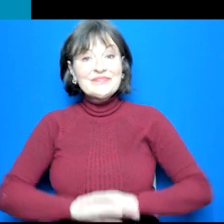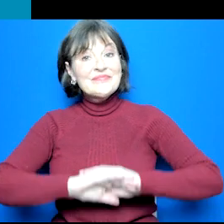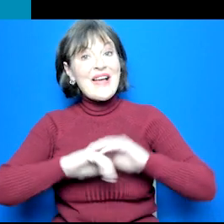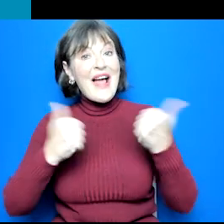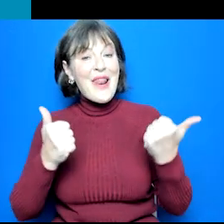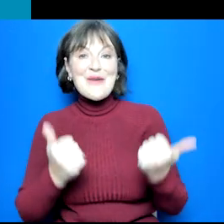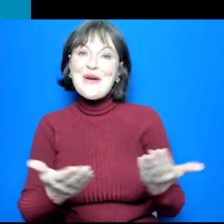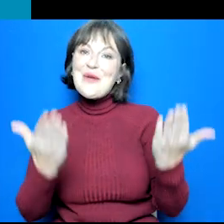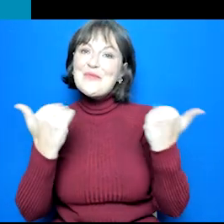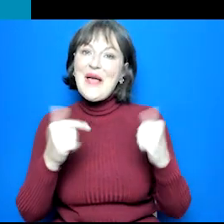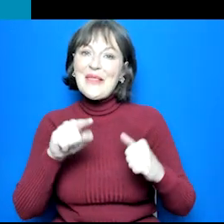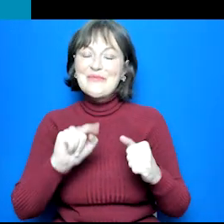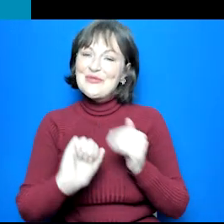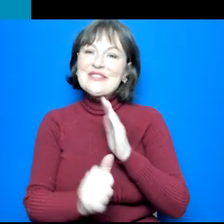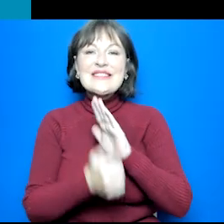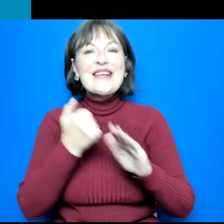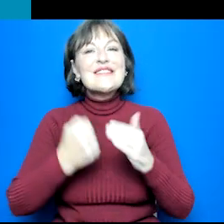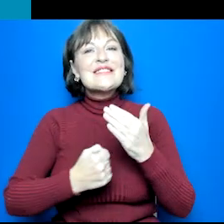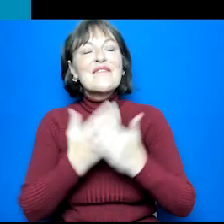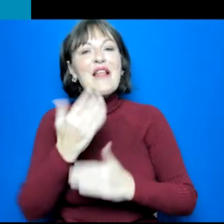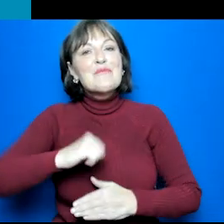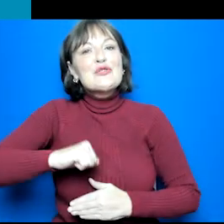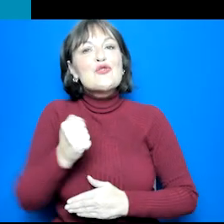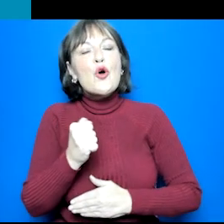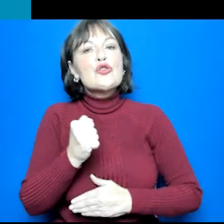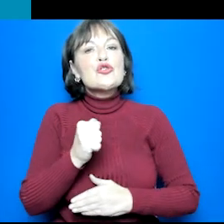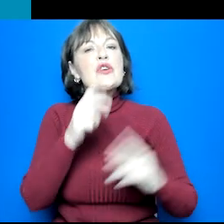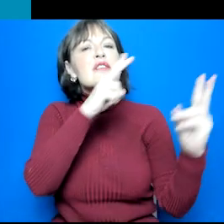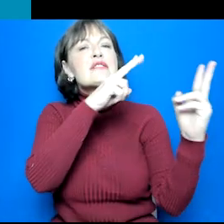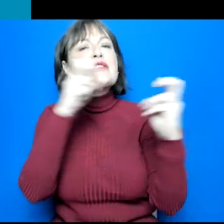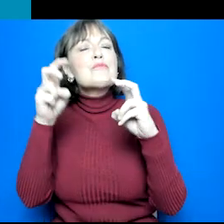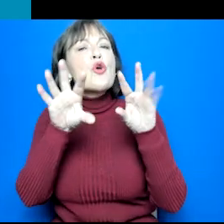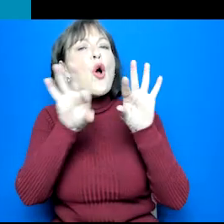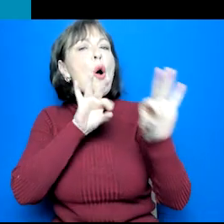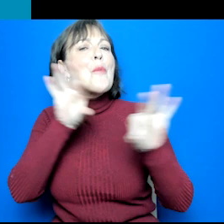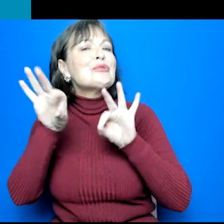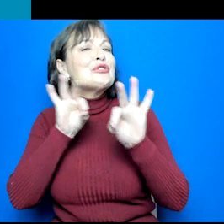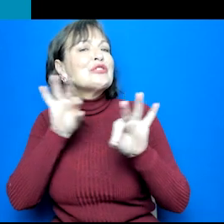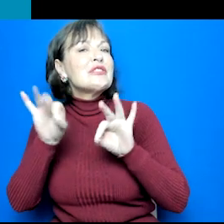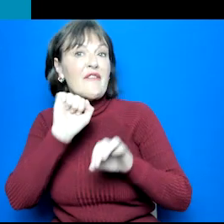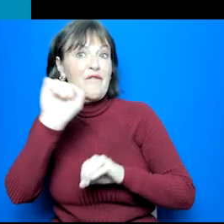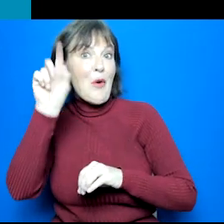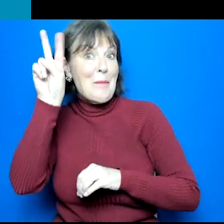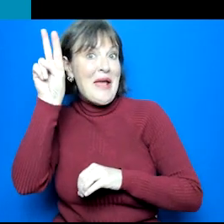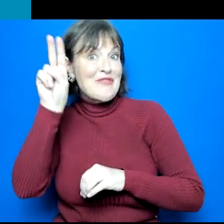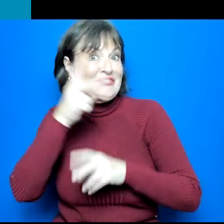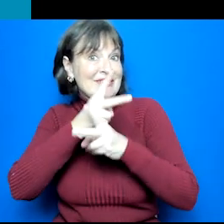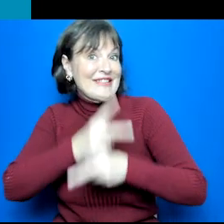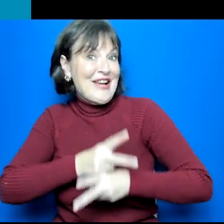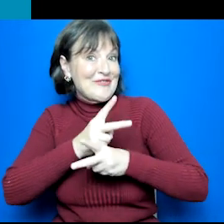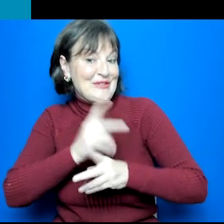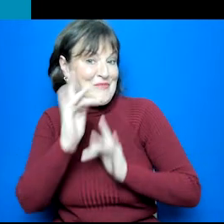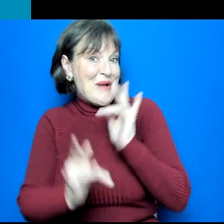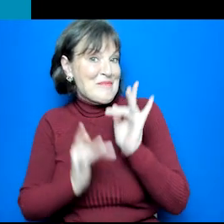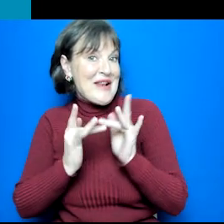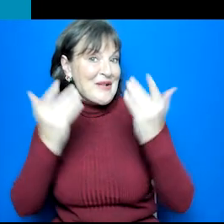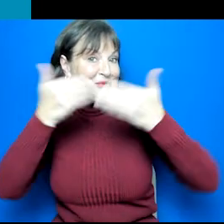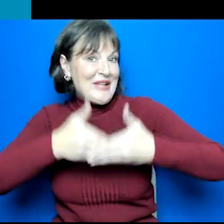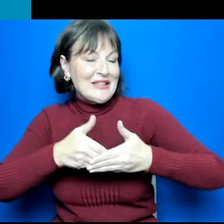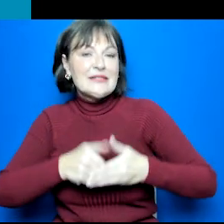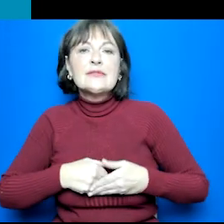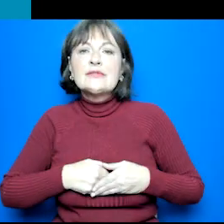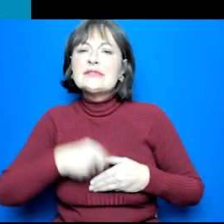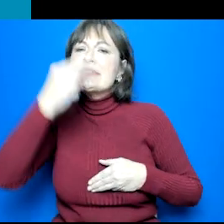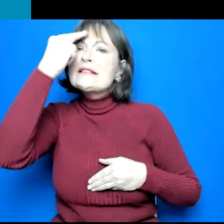Hello, and welcome to Skills Development Scotland's Option Choices webinar for parents and carers. My name's Amy,